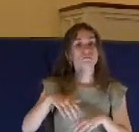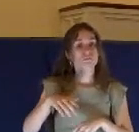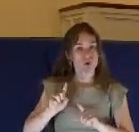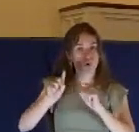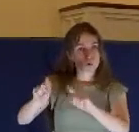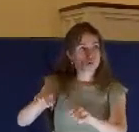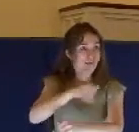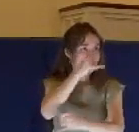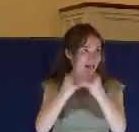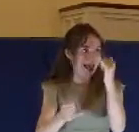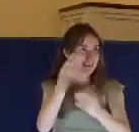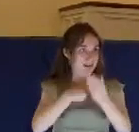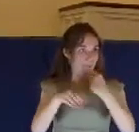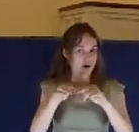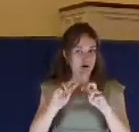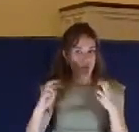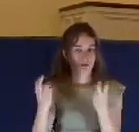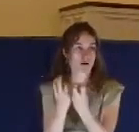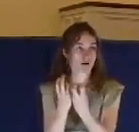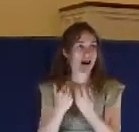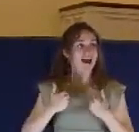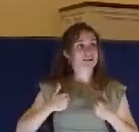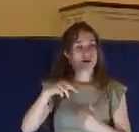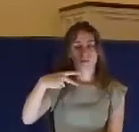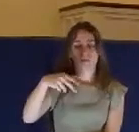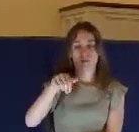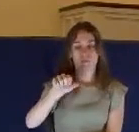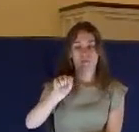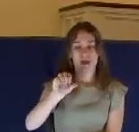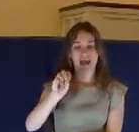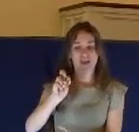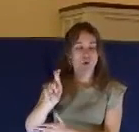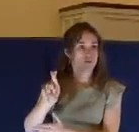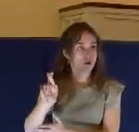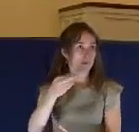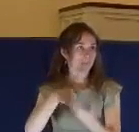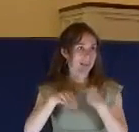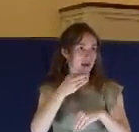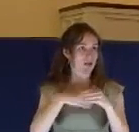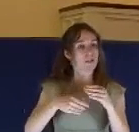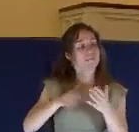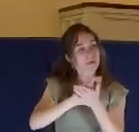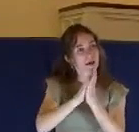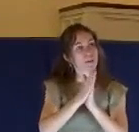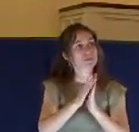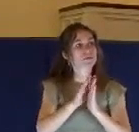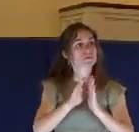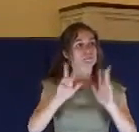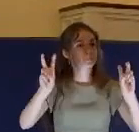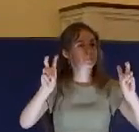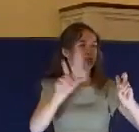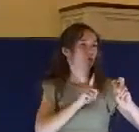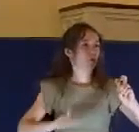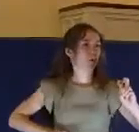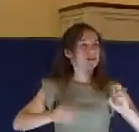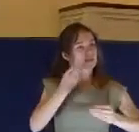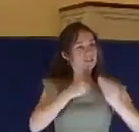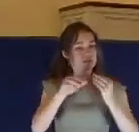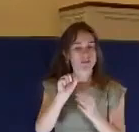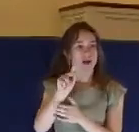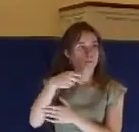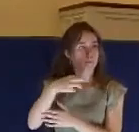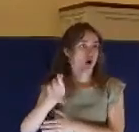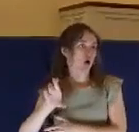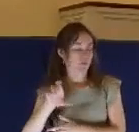meal and transforms it into the Lord's Supper, the ordinance that we observe even to today. And it was there during the